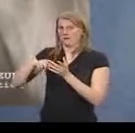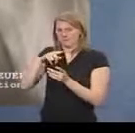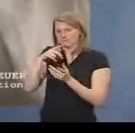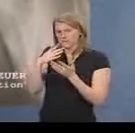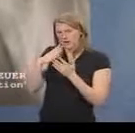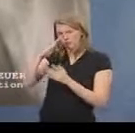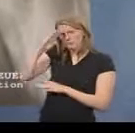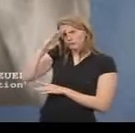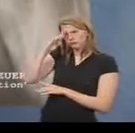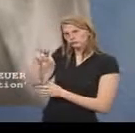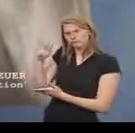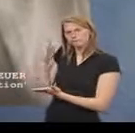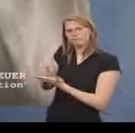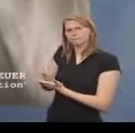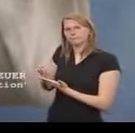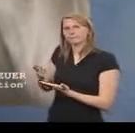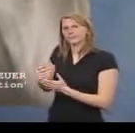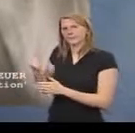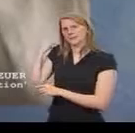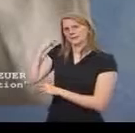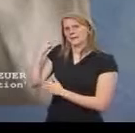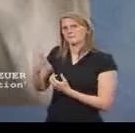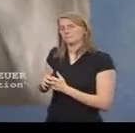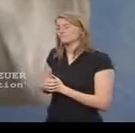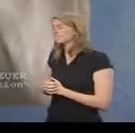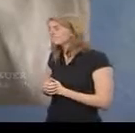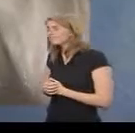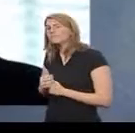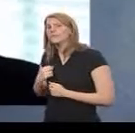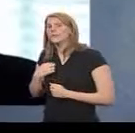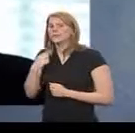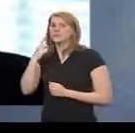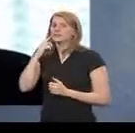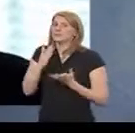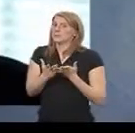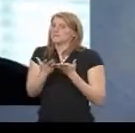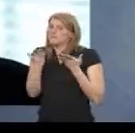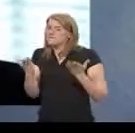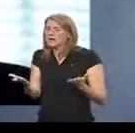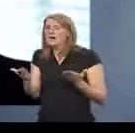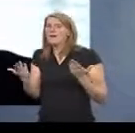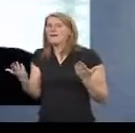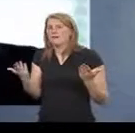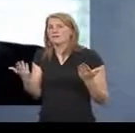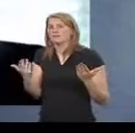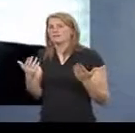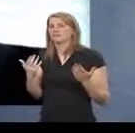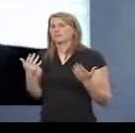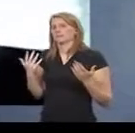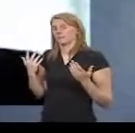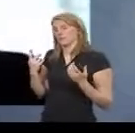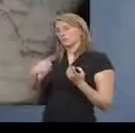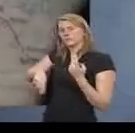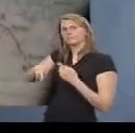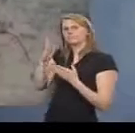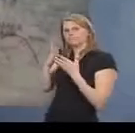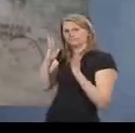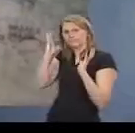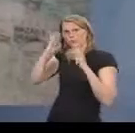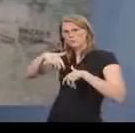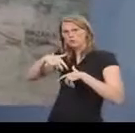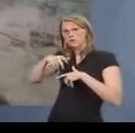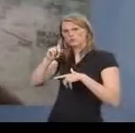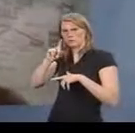I think it would be fair to say that we were most concerned by the geographic